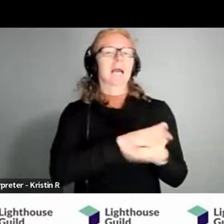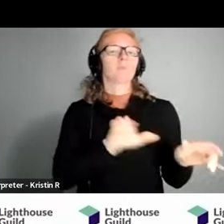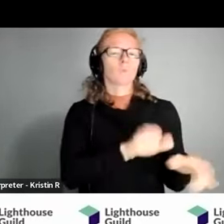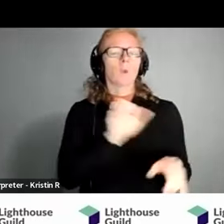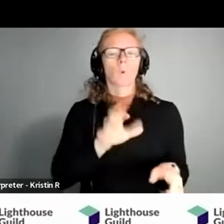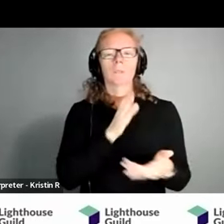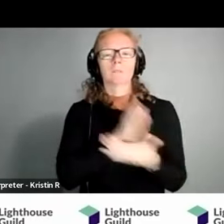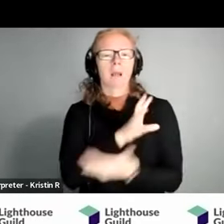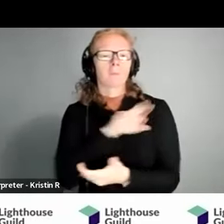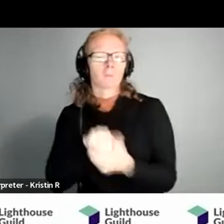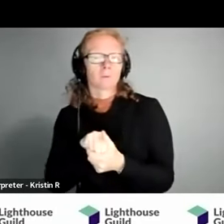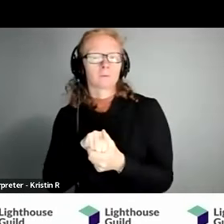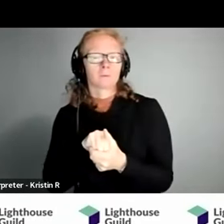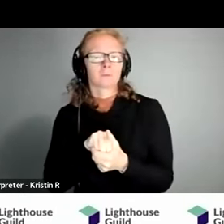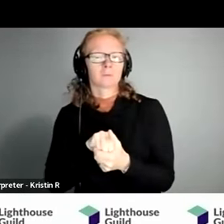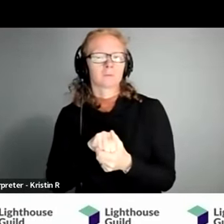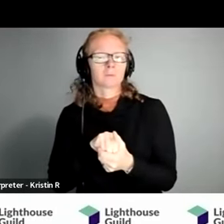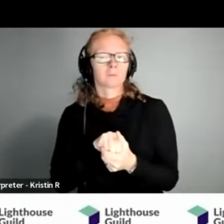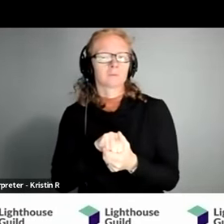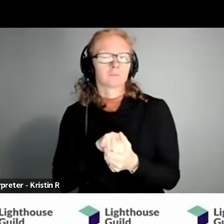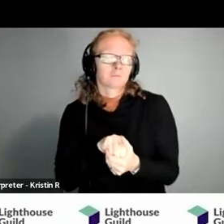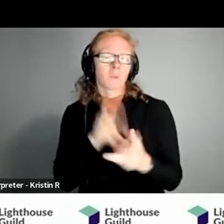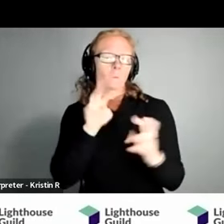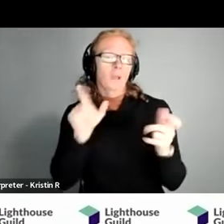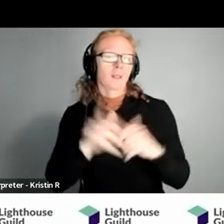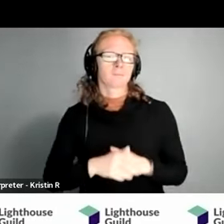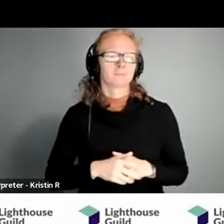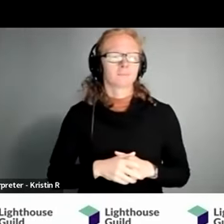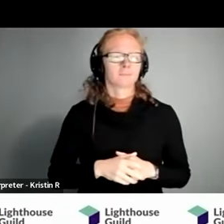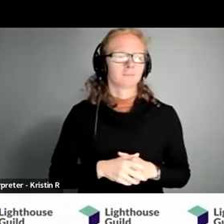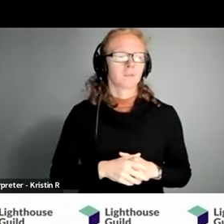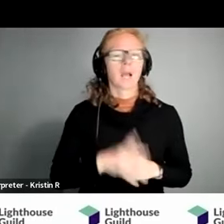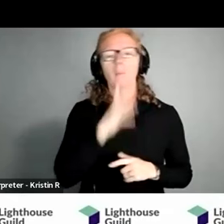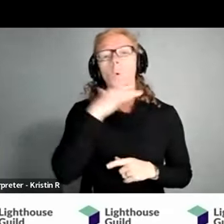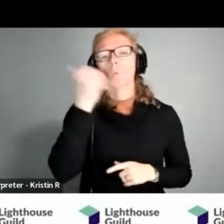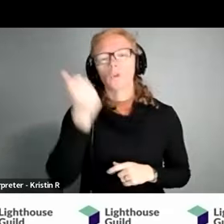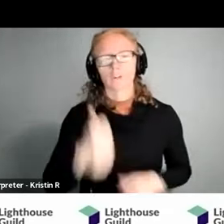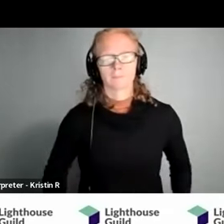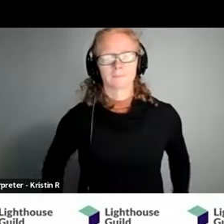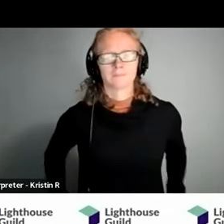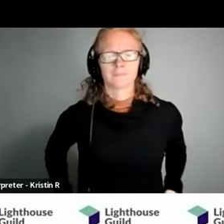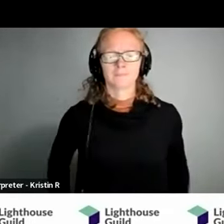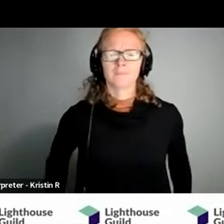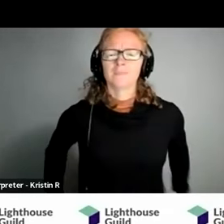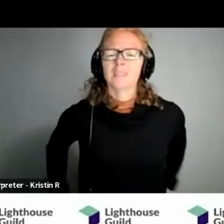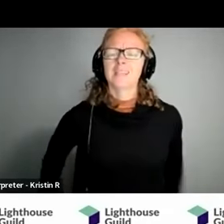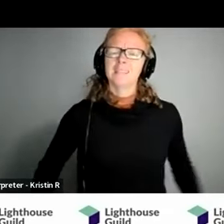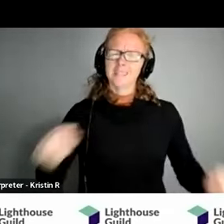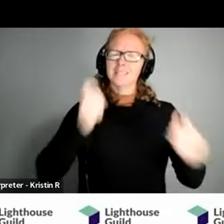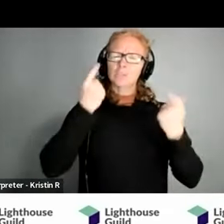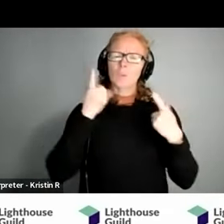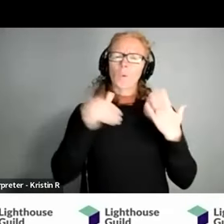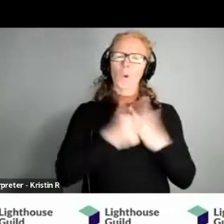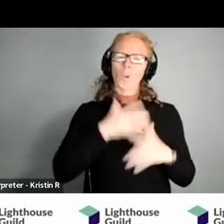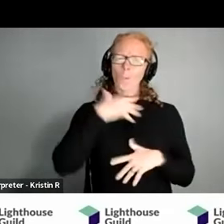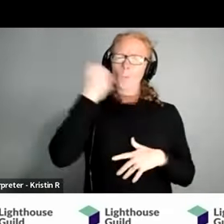stopped being able to do and you just say well i'm getting older well yes we're all getting older that